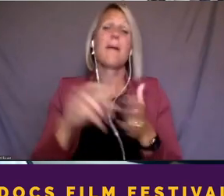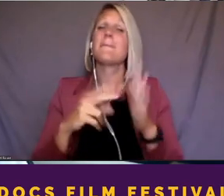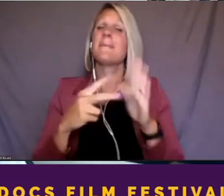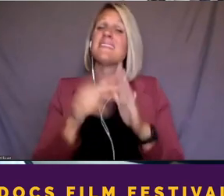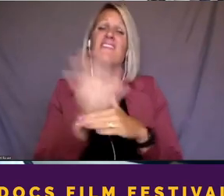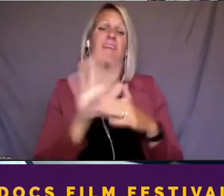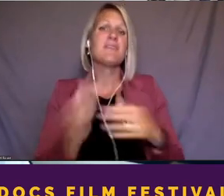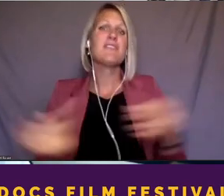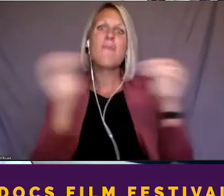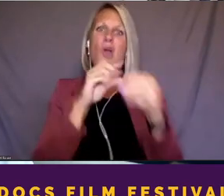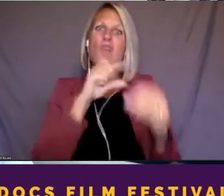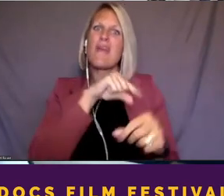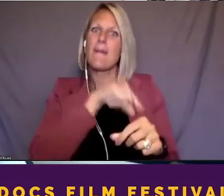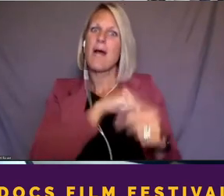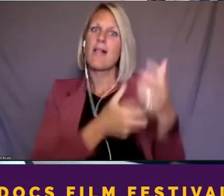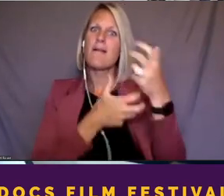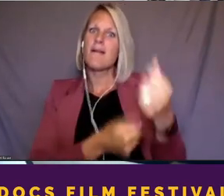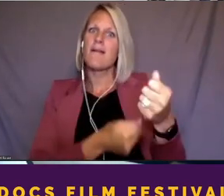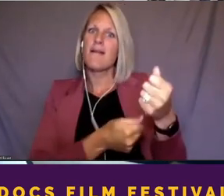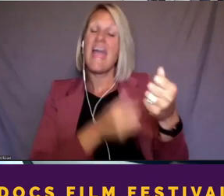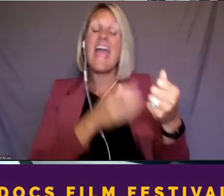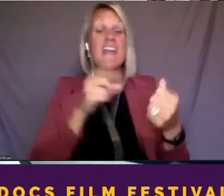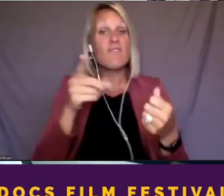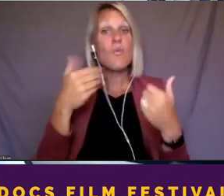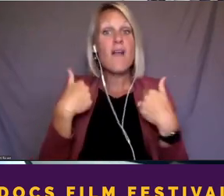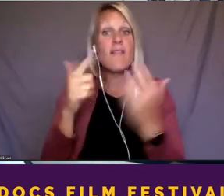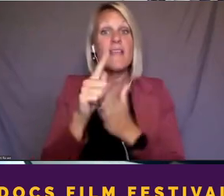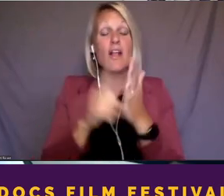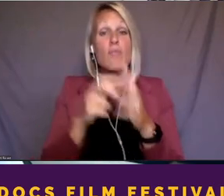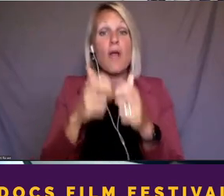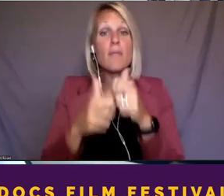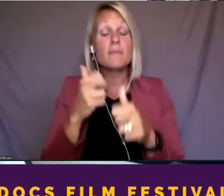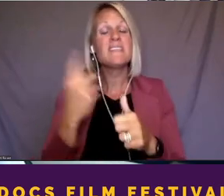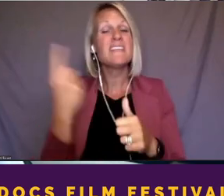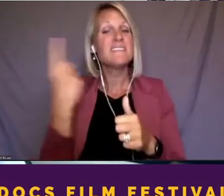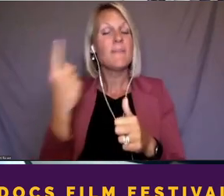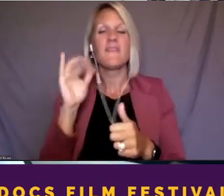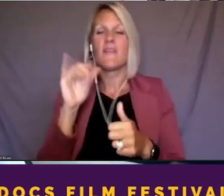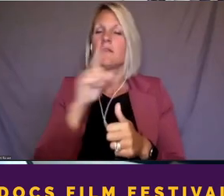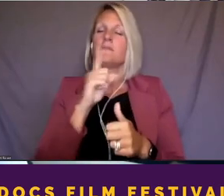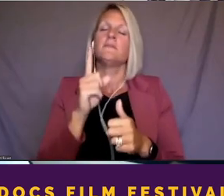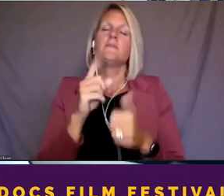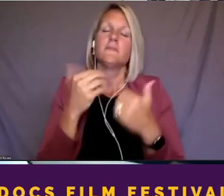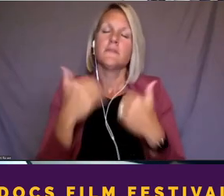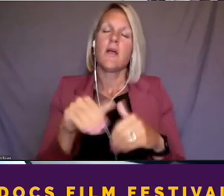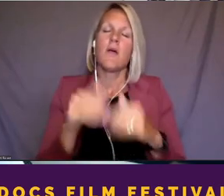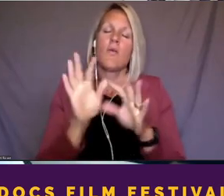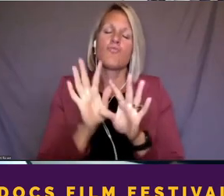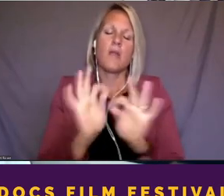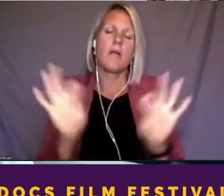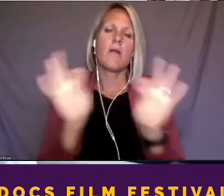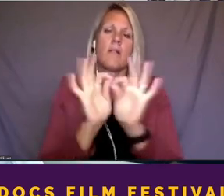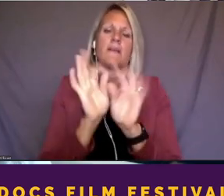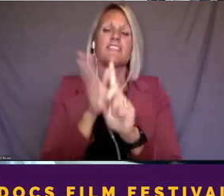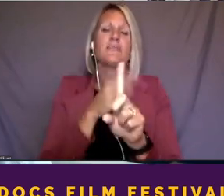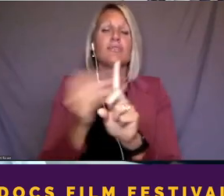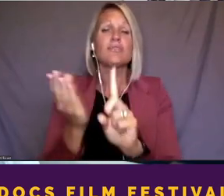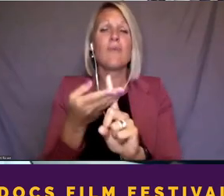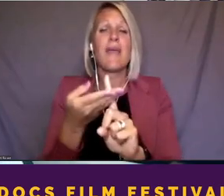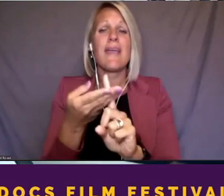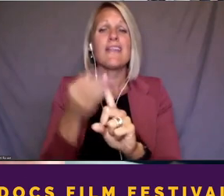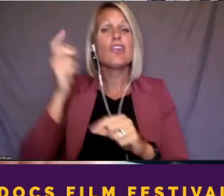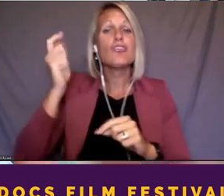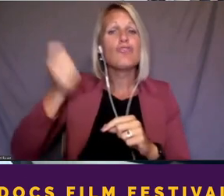but if you do run into legal problems, one of the things that's so critical is to be able to persuade judges,